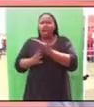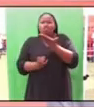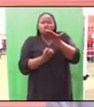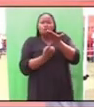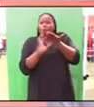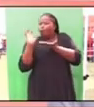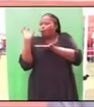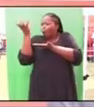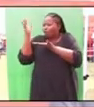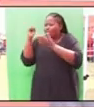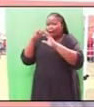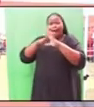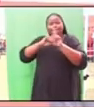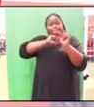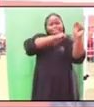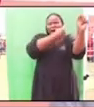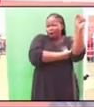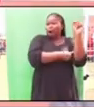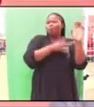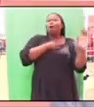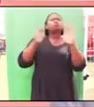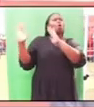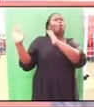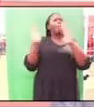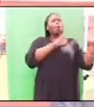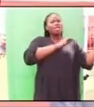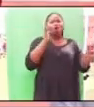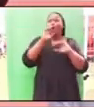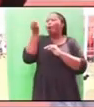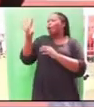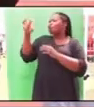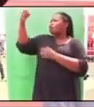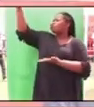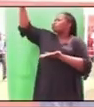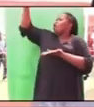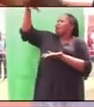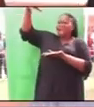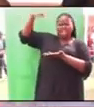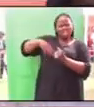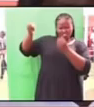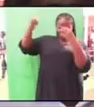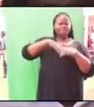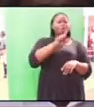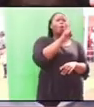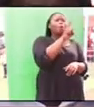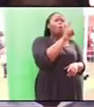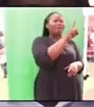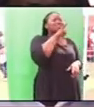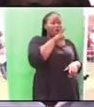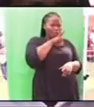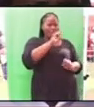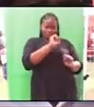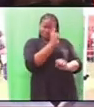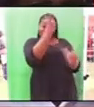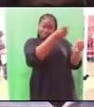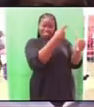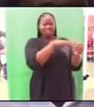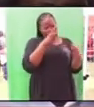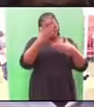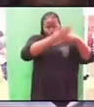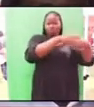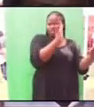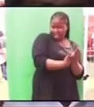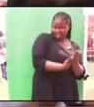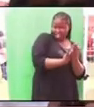station because of wind or solar? Give me 1,000 megawatt first. Then I will close it.